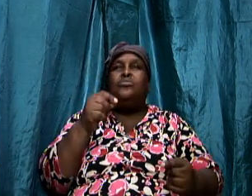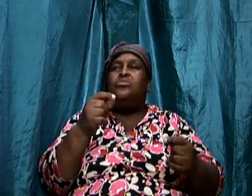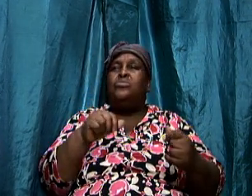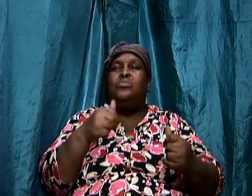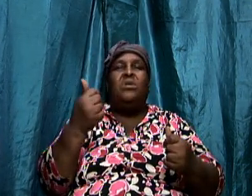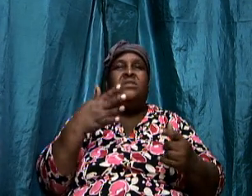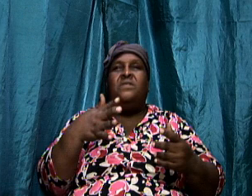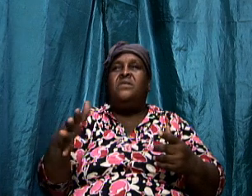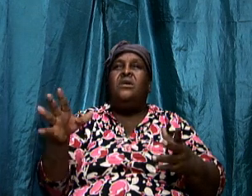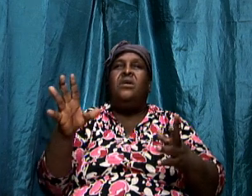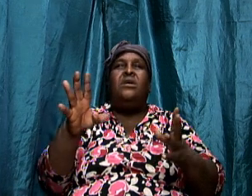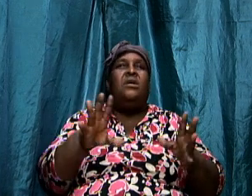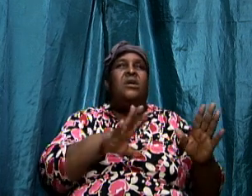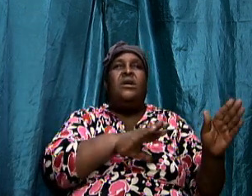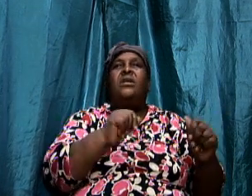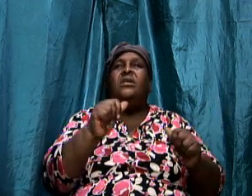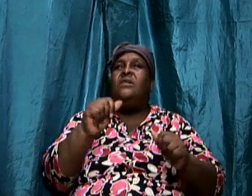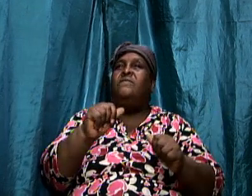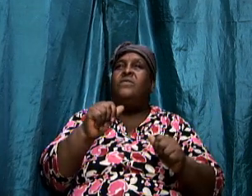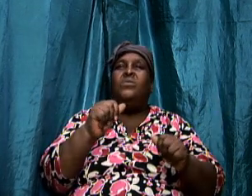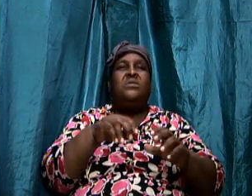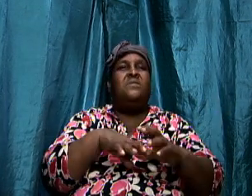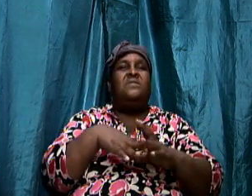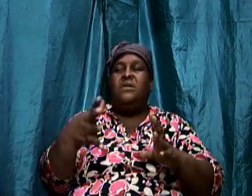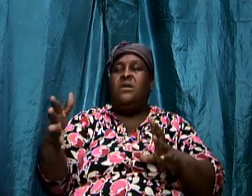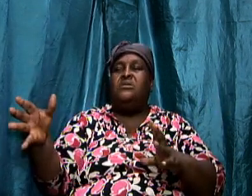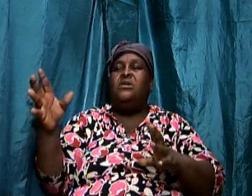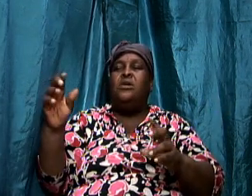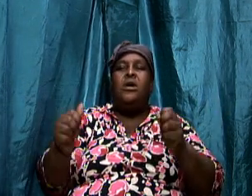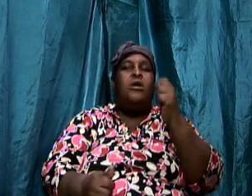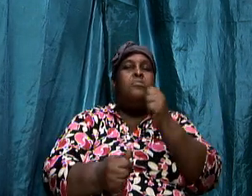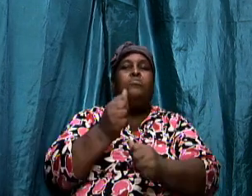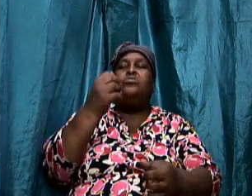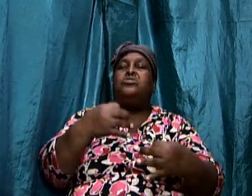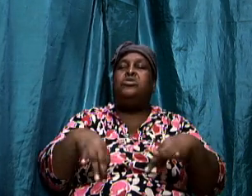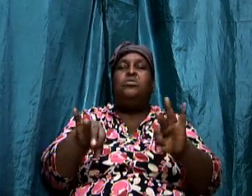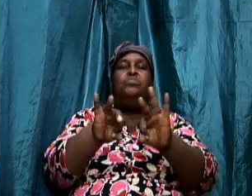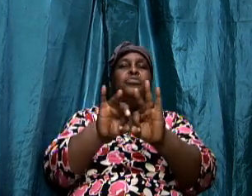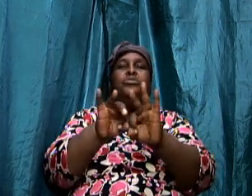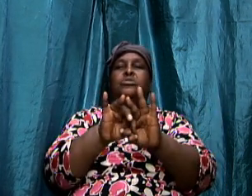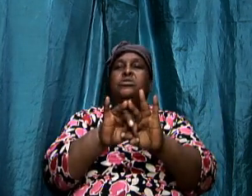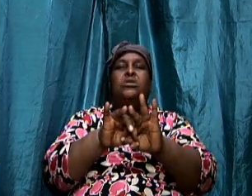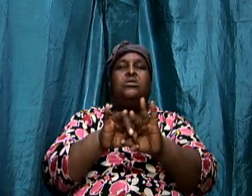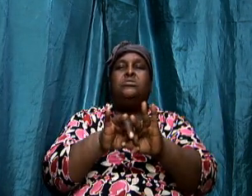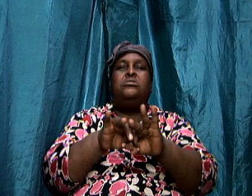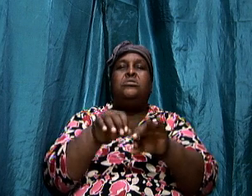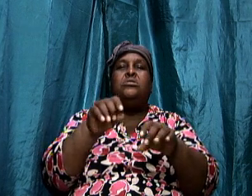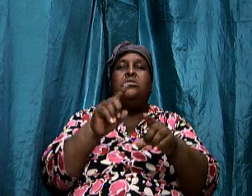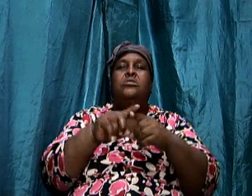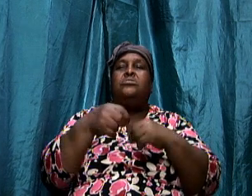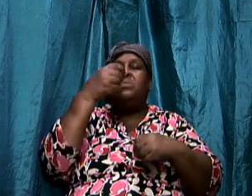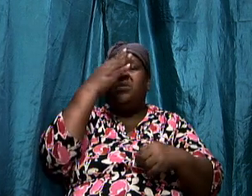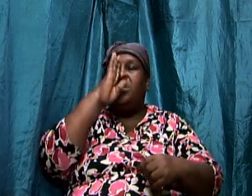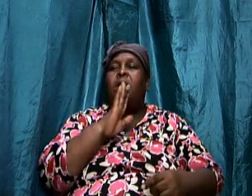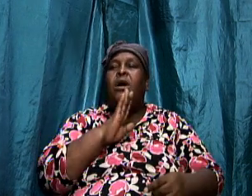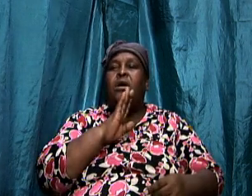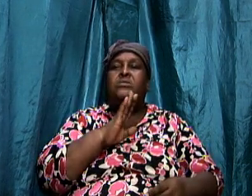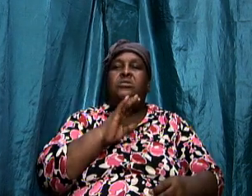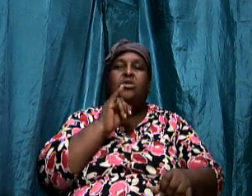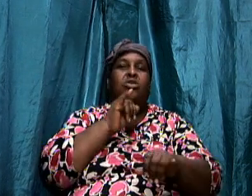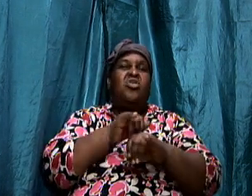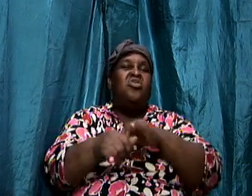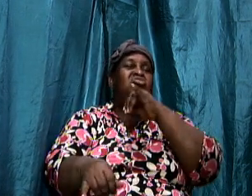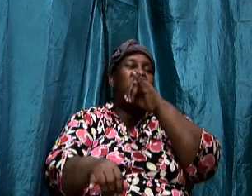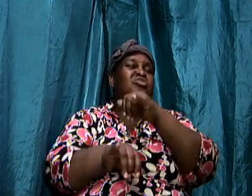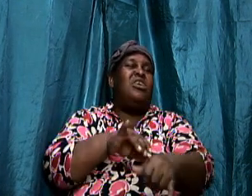the things that are most important it is a trick of the enemy and his name devil which means